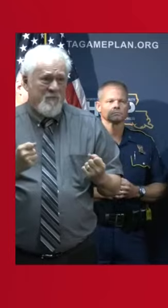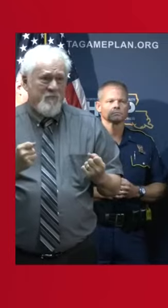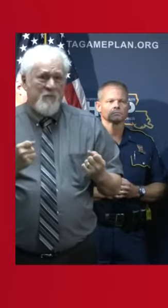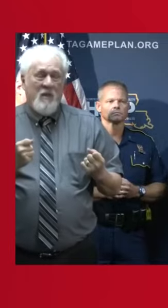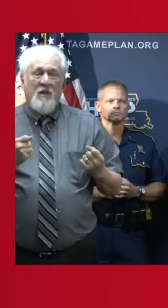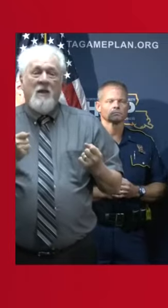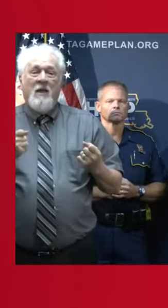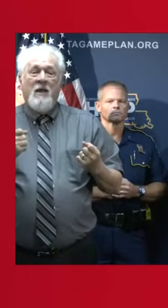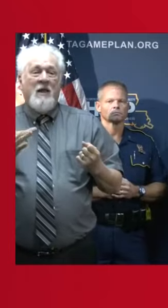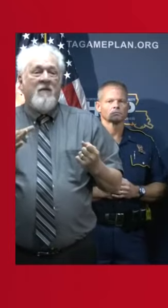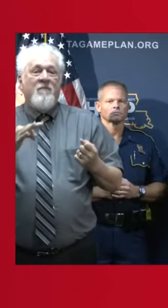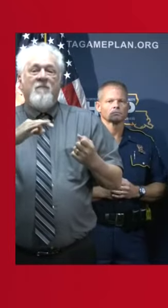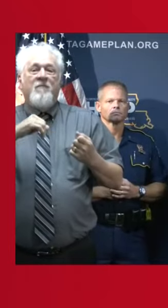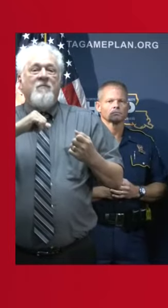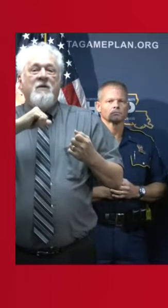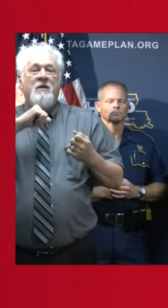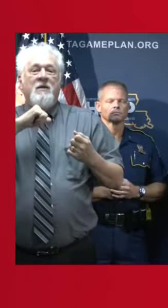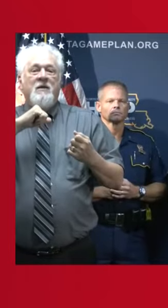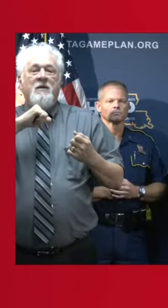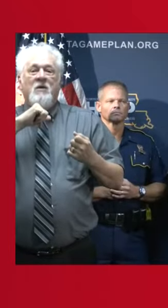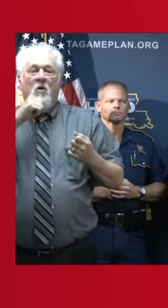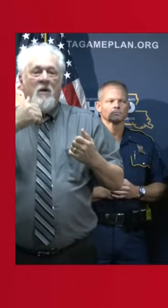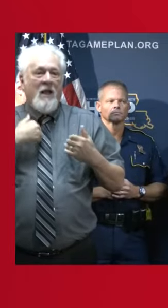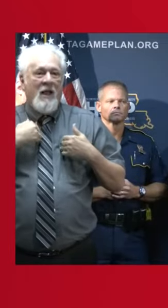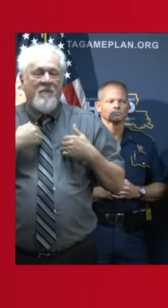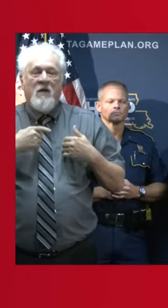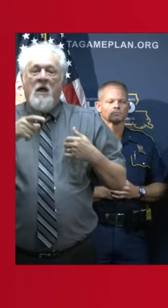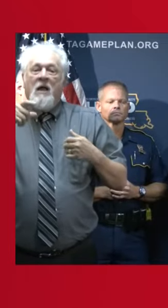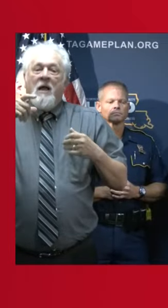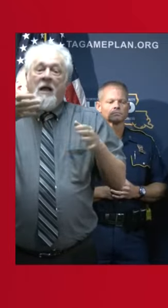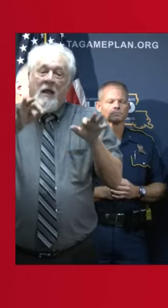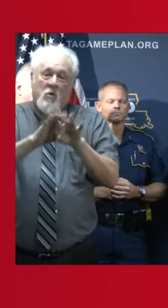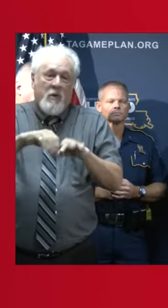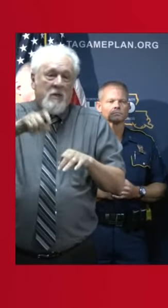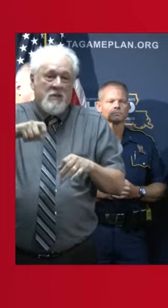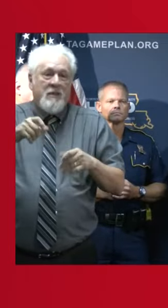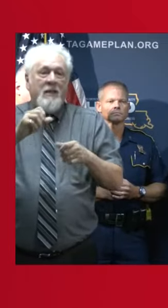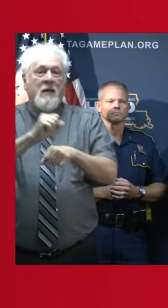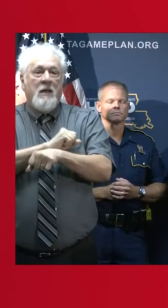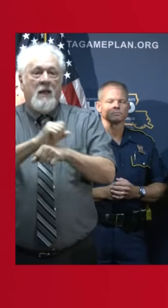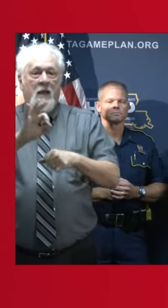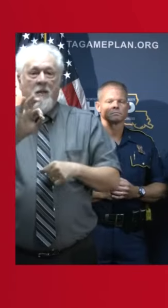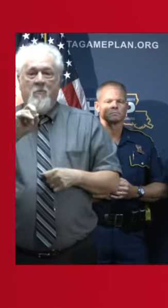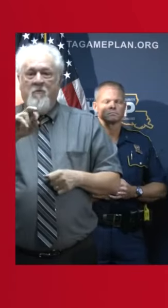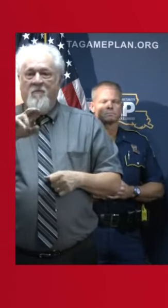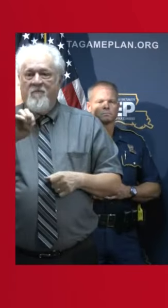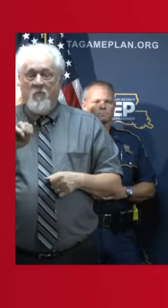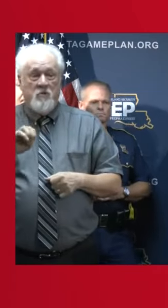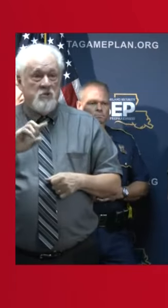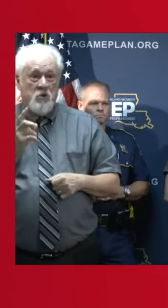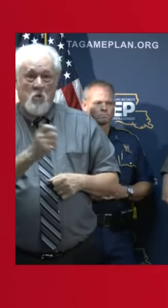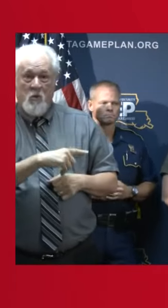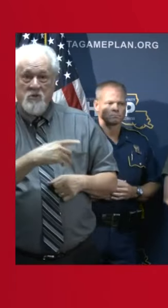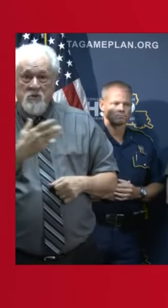critical needs, vital labor force. And with that, we will take any questions that you may have.